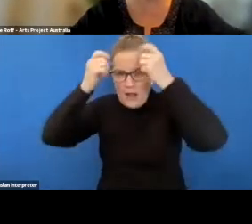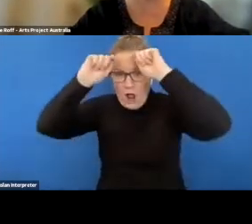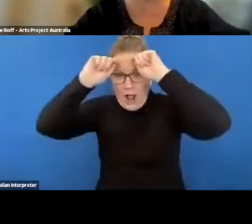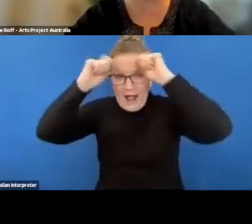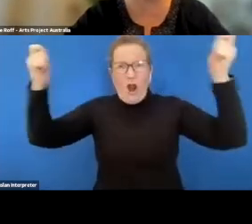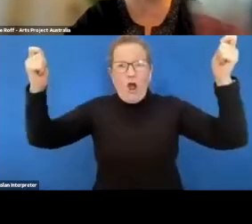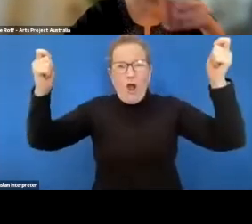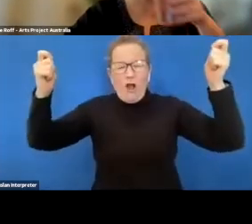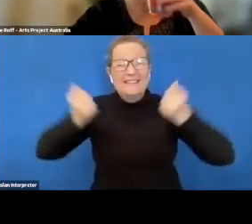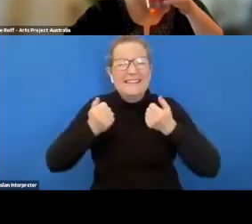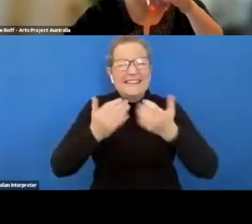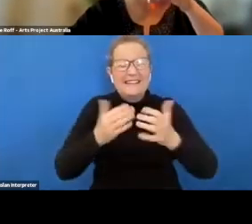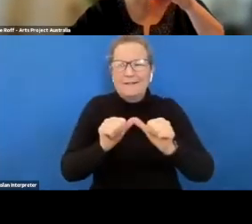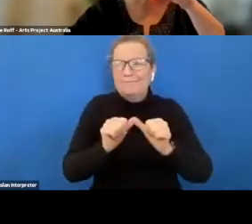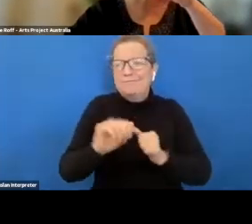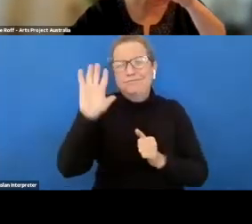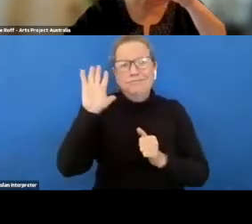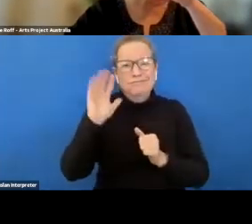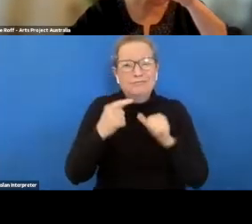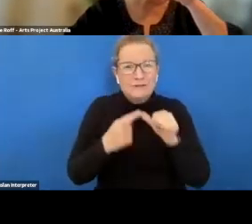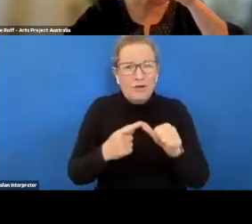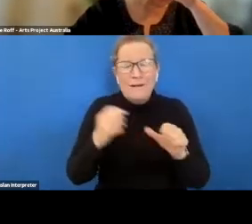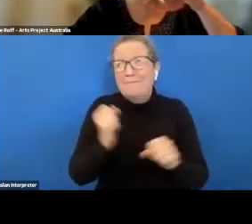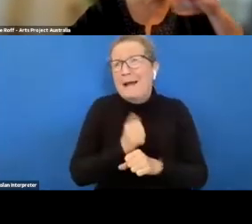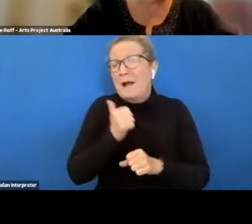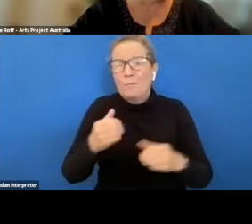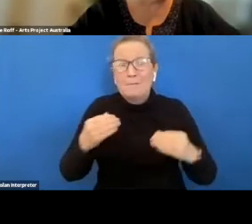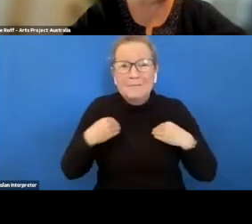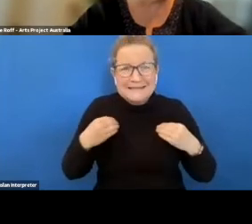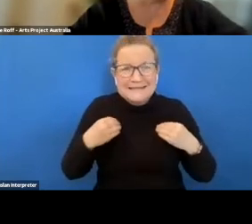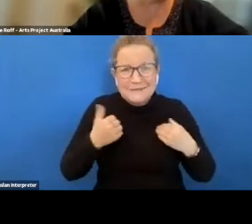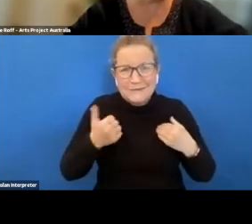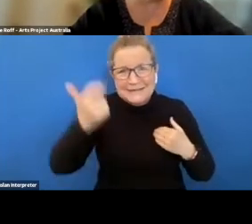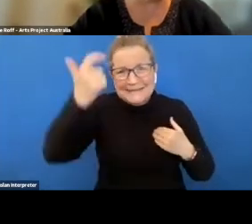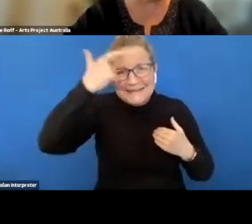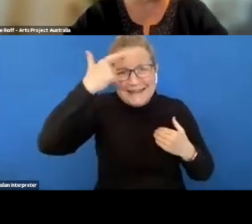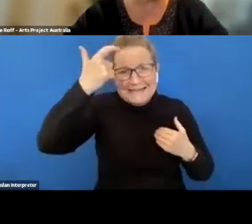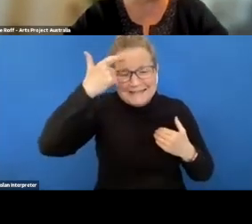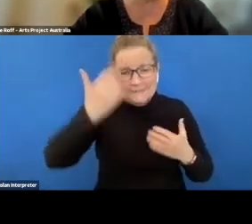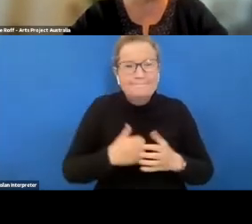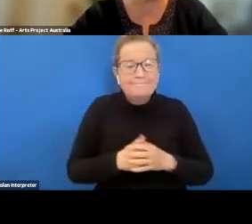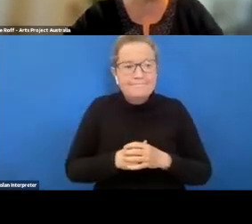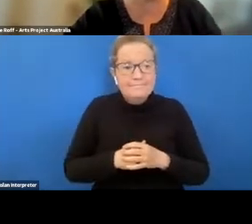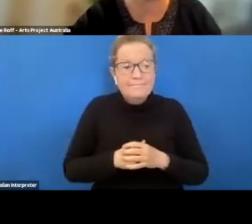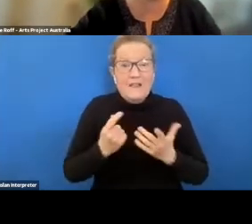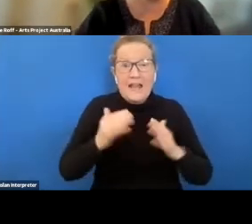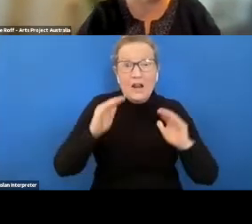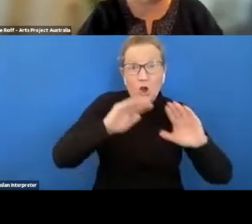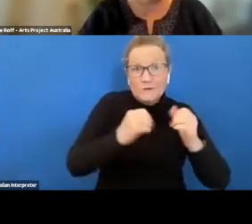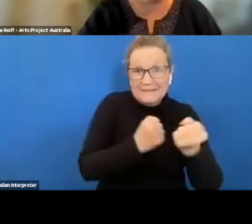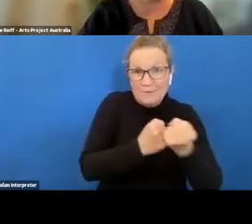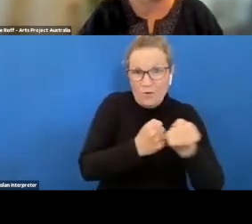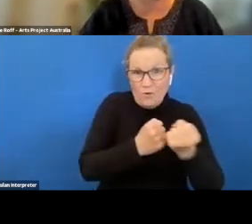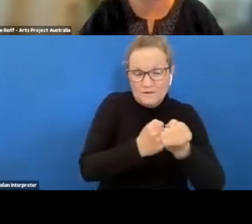results it just makes business sense um and the thing that we really see in our coaching support and when we